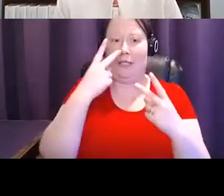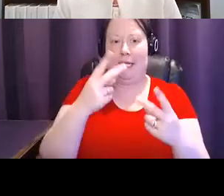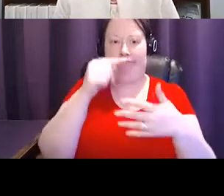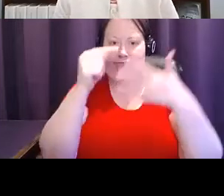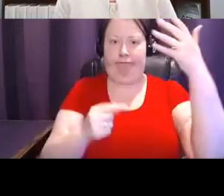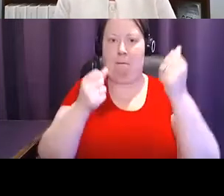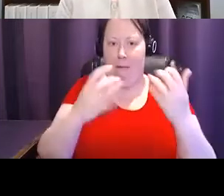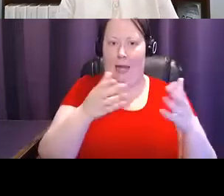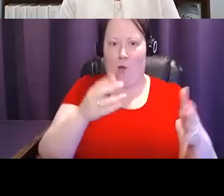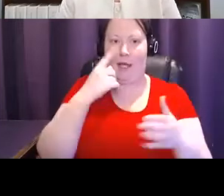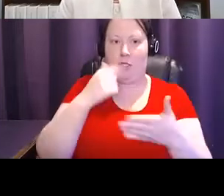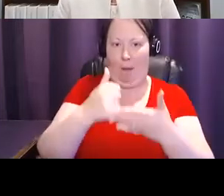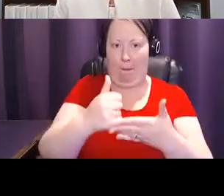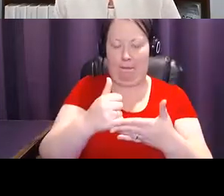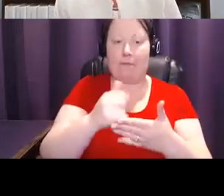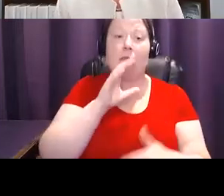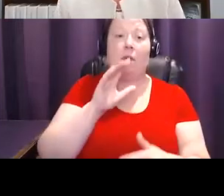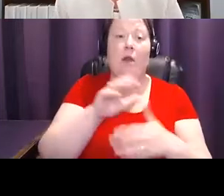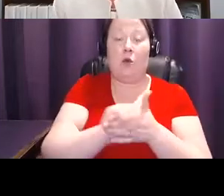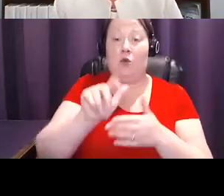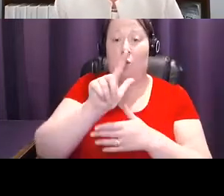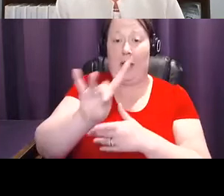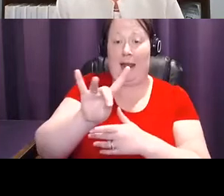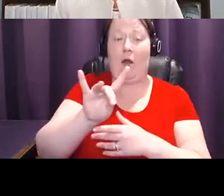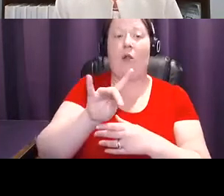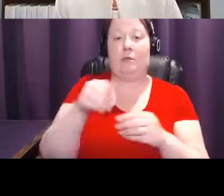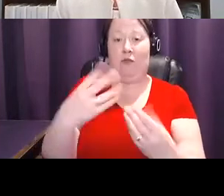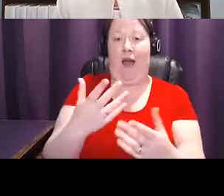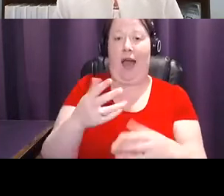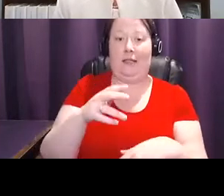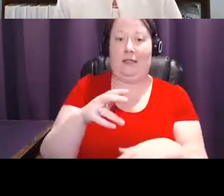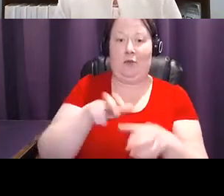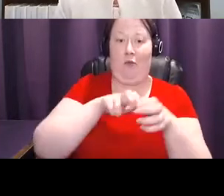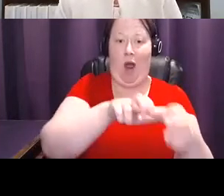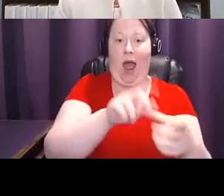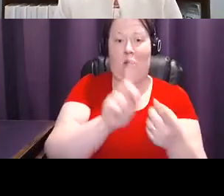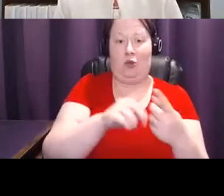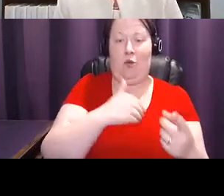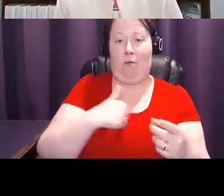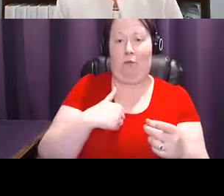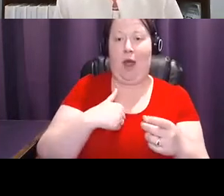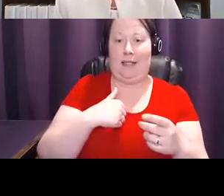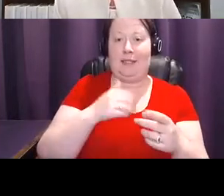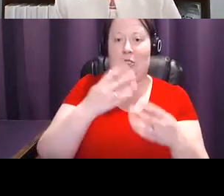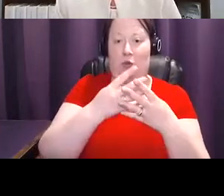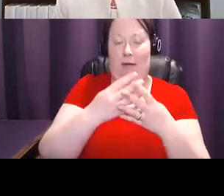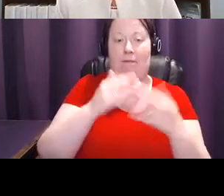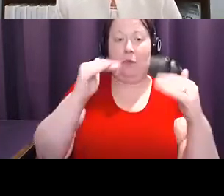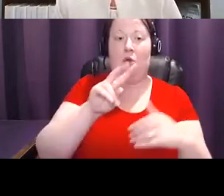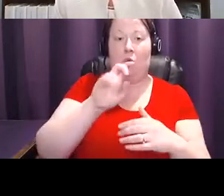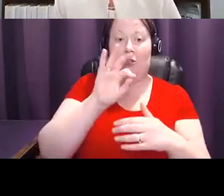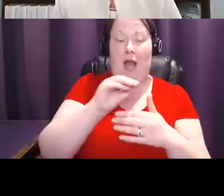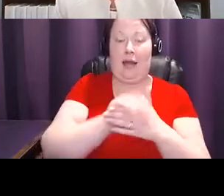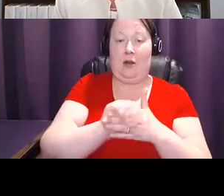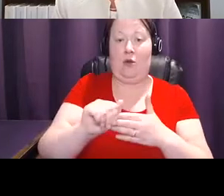help. $28 provides a one-way ride to a breast screening. $290 covers the cost of a